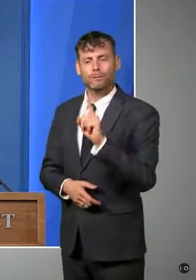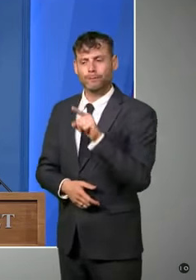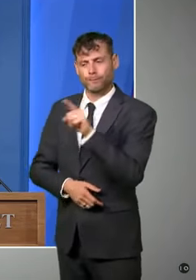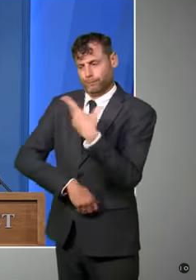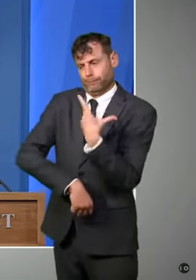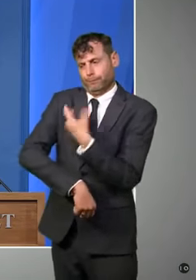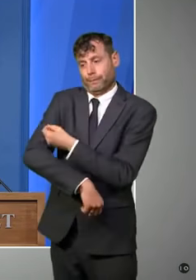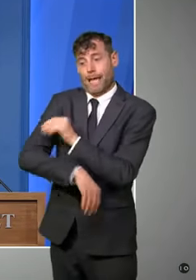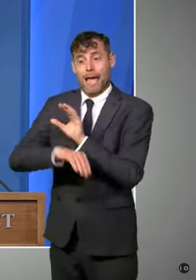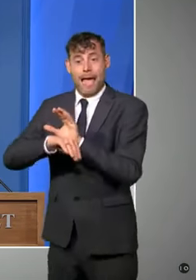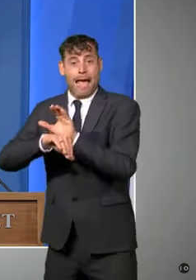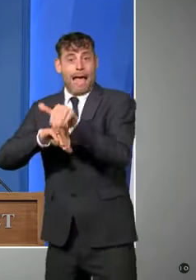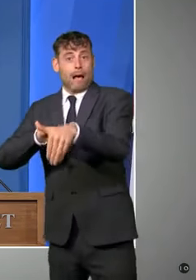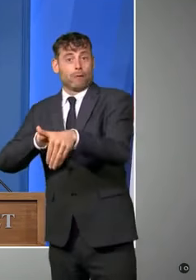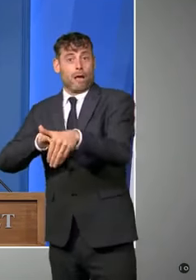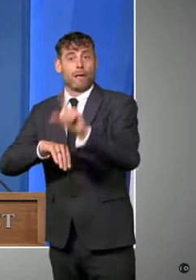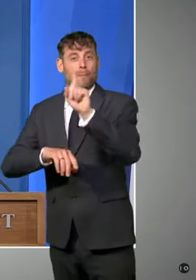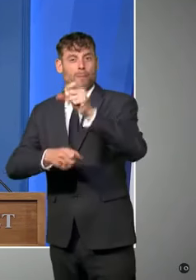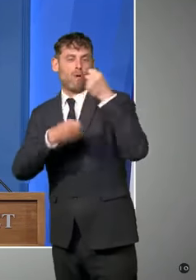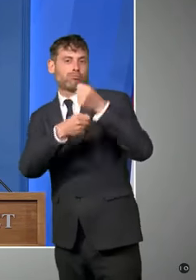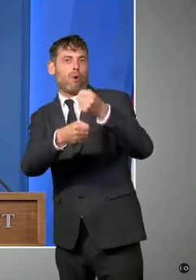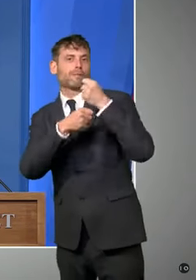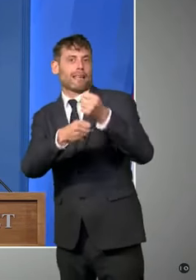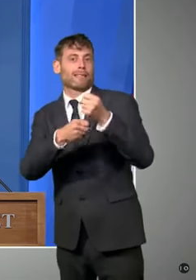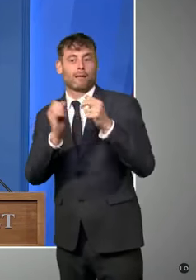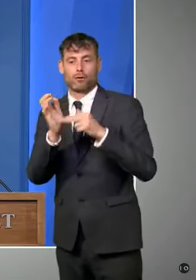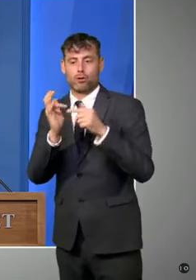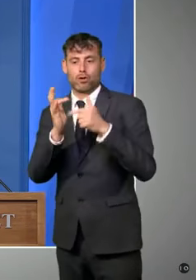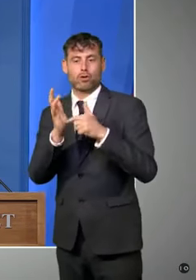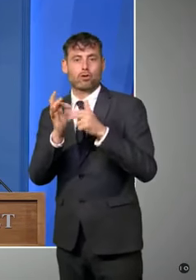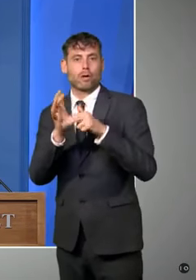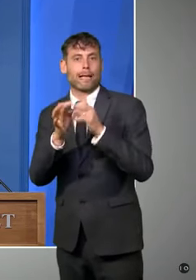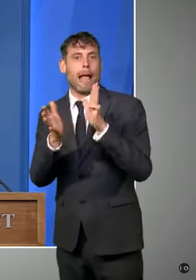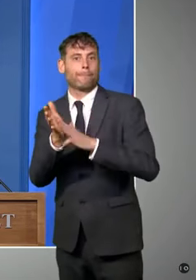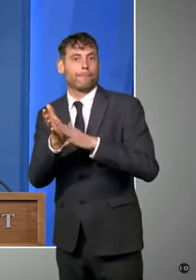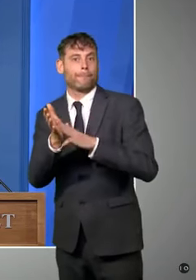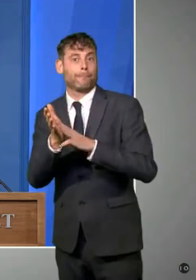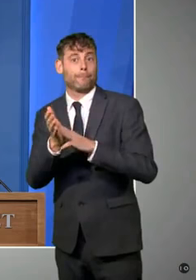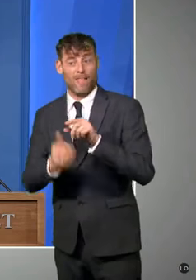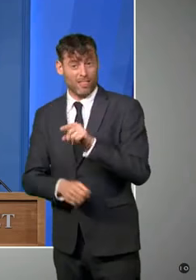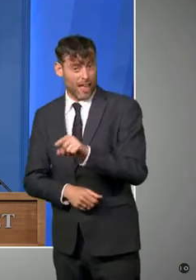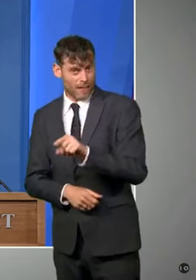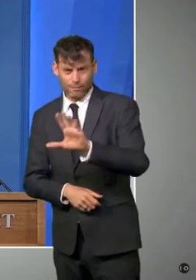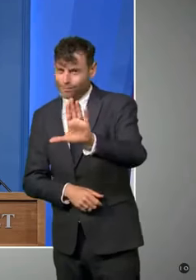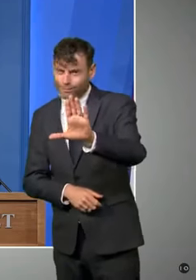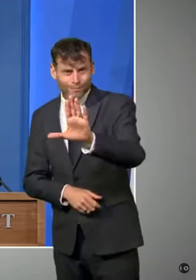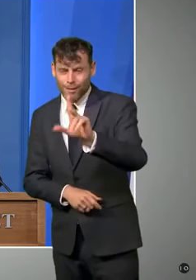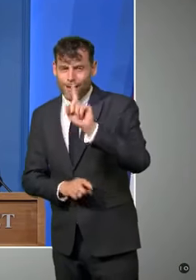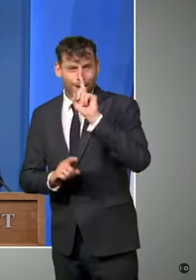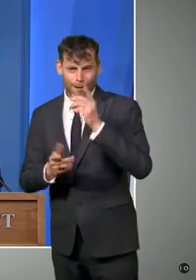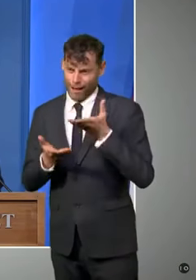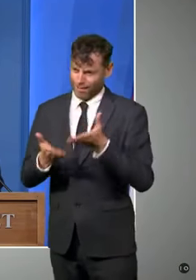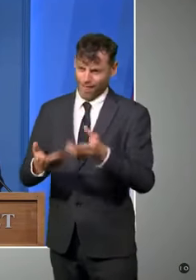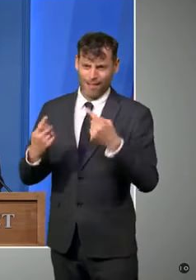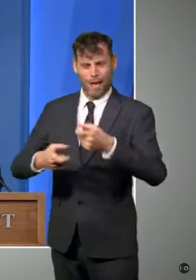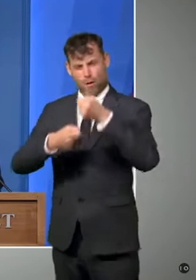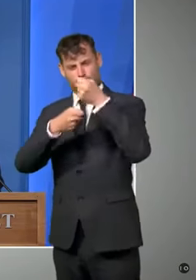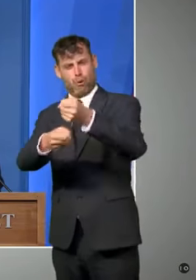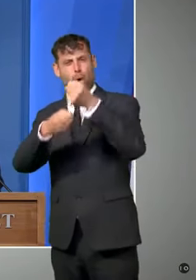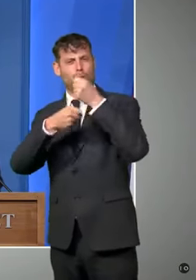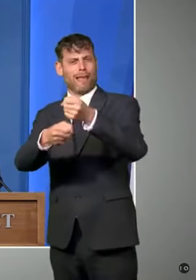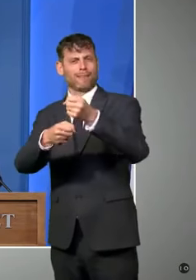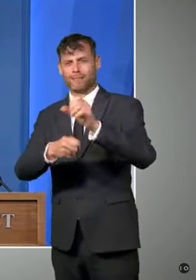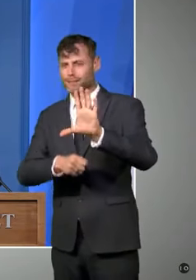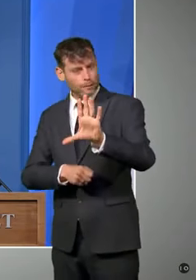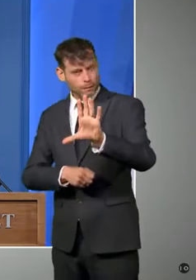Nottingham. I want to say now that we will not stand for it. It is of vital importance that you allow our colleagues to do the job that they need to